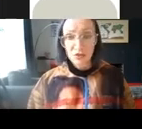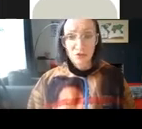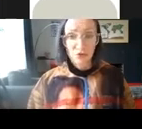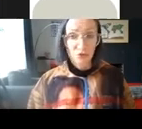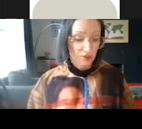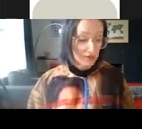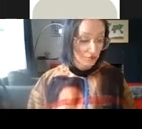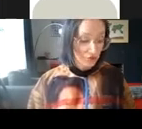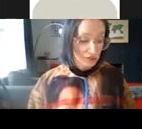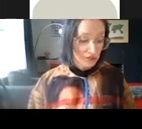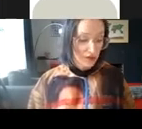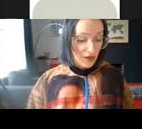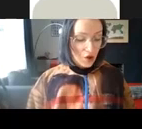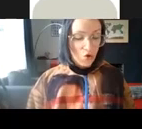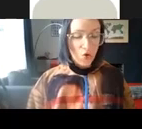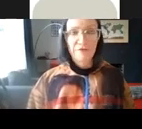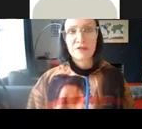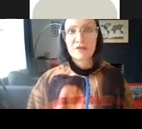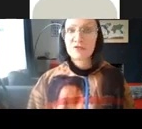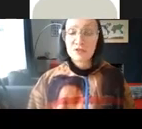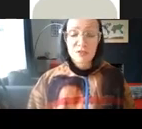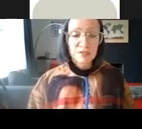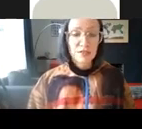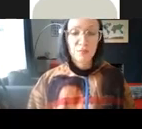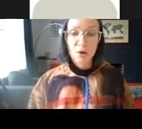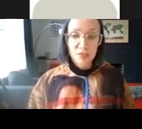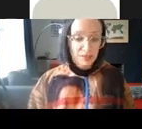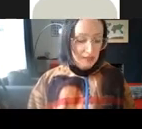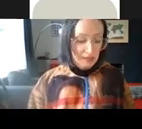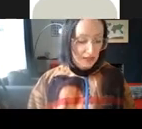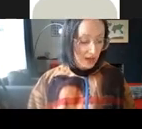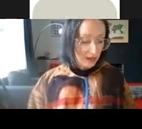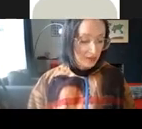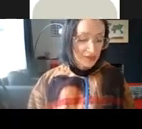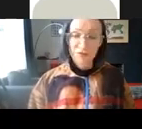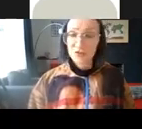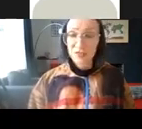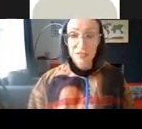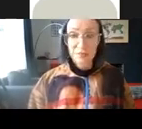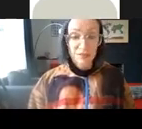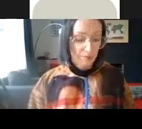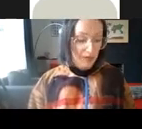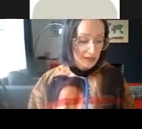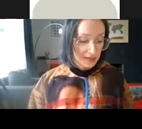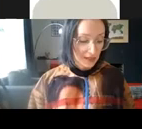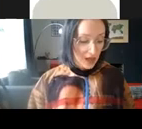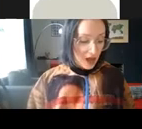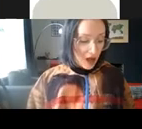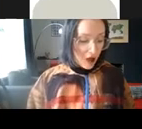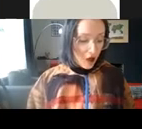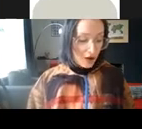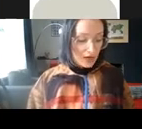challenge for institutions who have resources, policies and conservation systems in place.